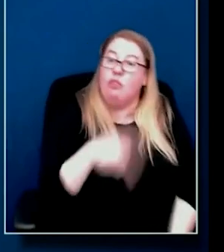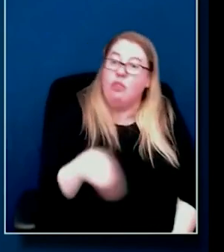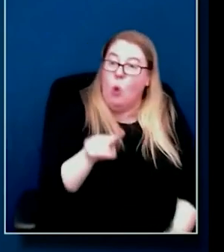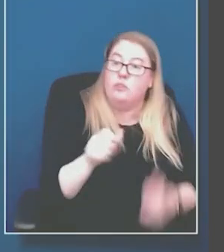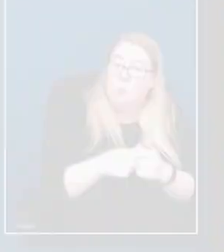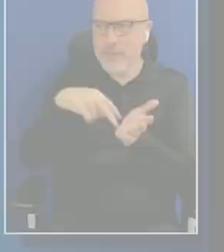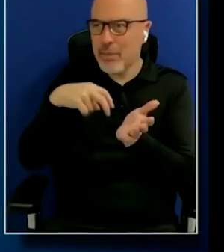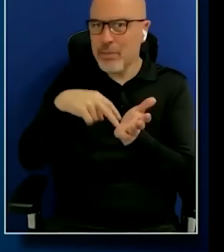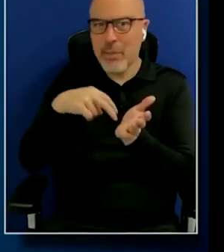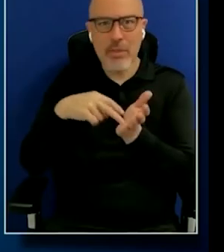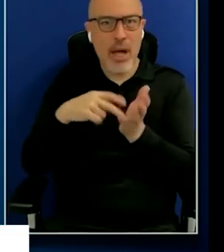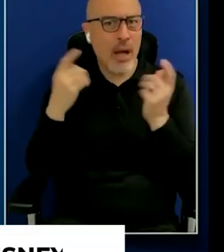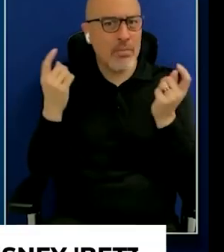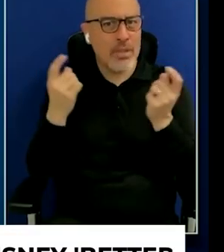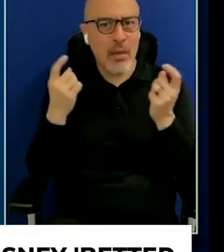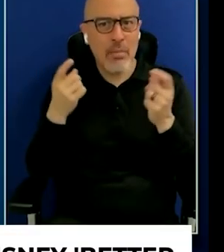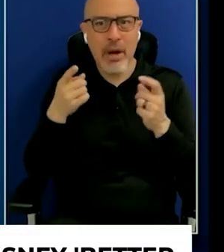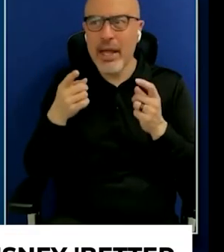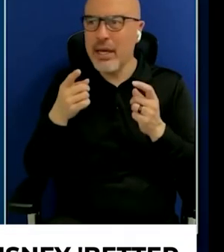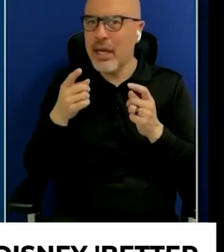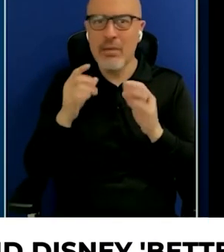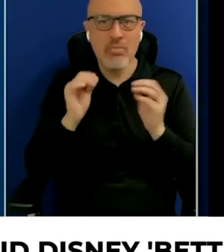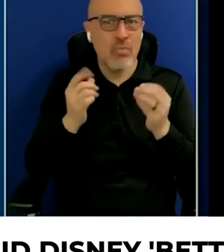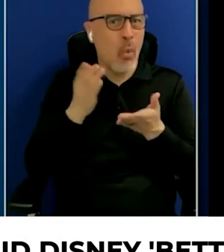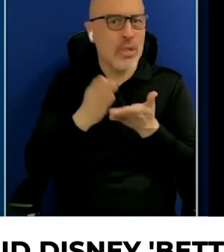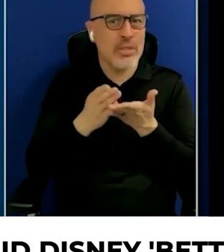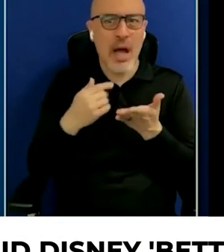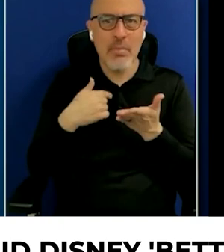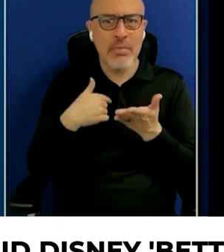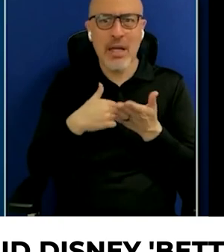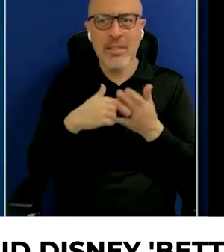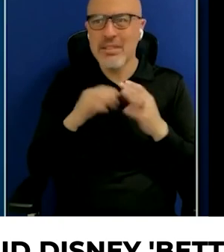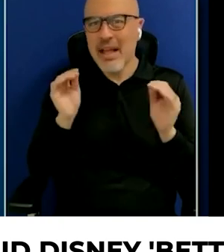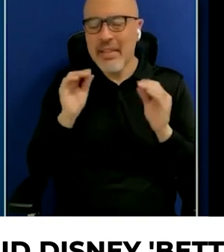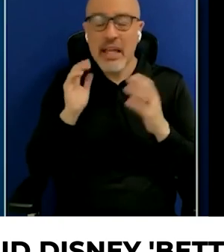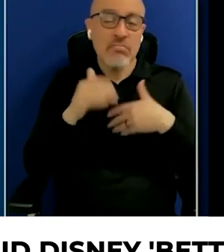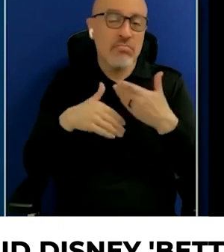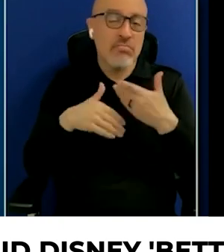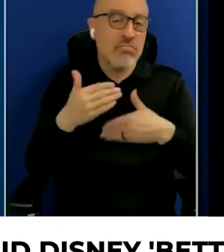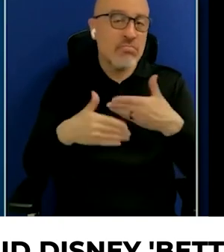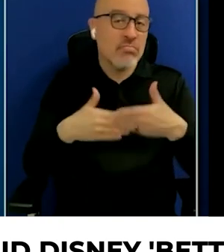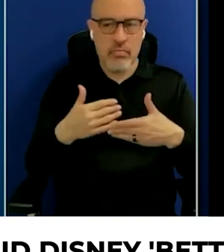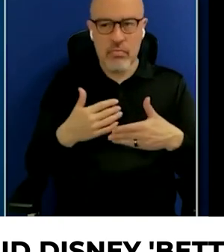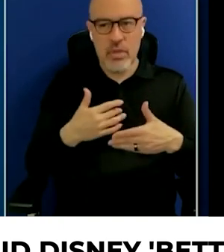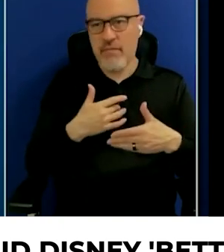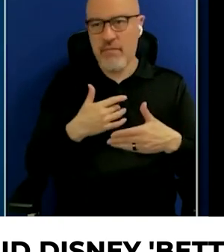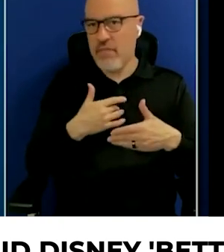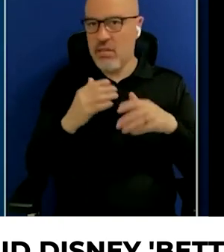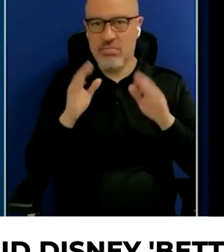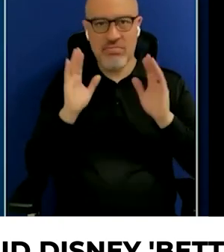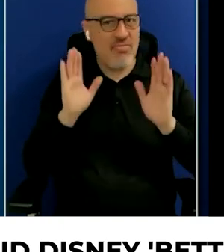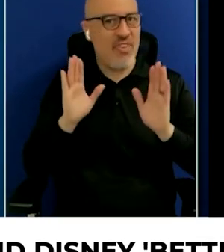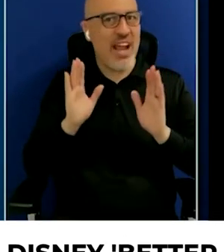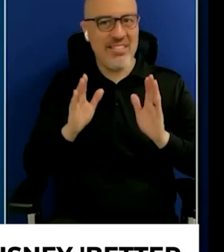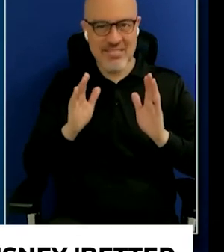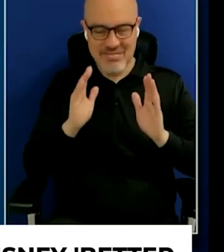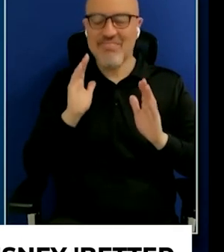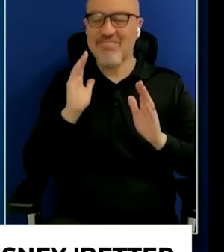who are transitioning. Nobody stopped us, and it felt great. And